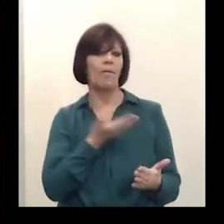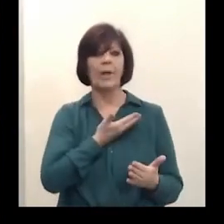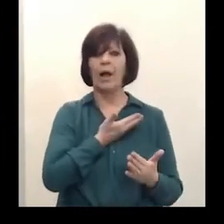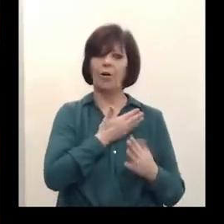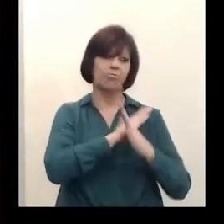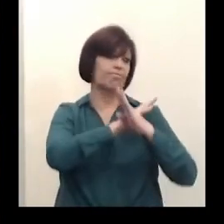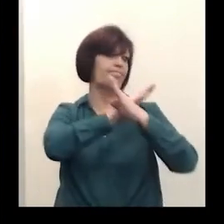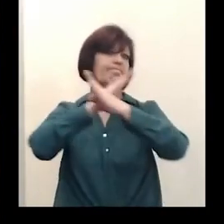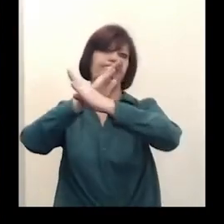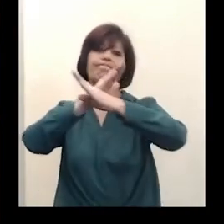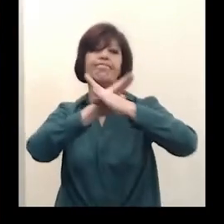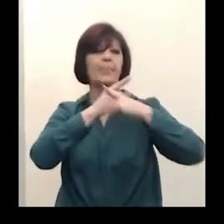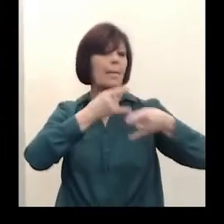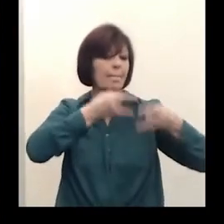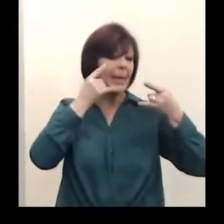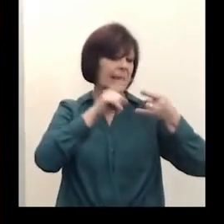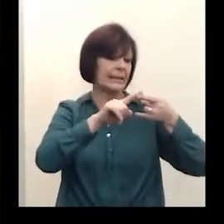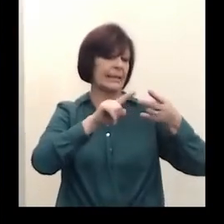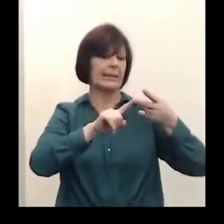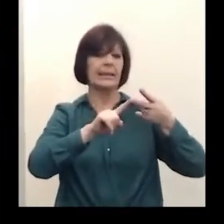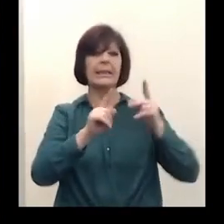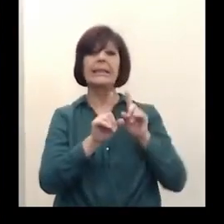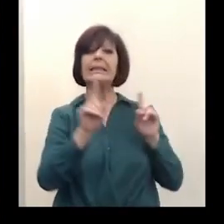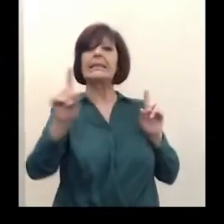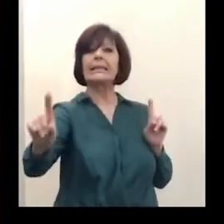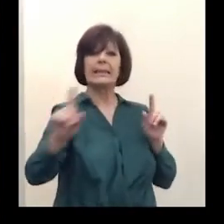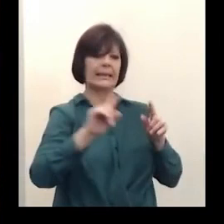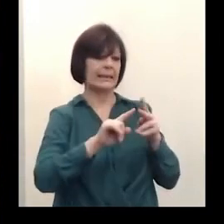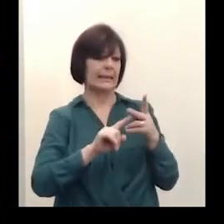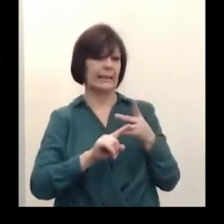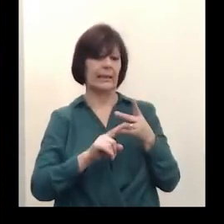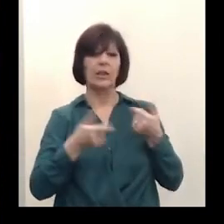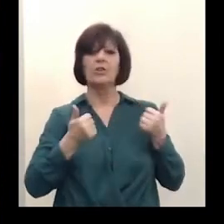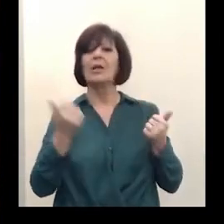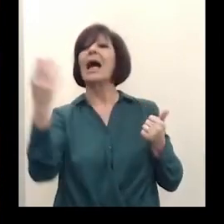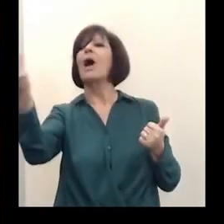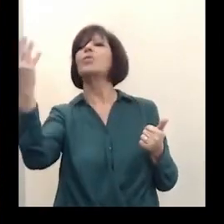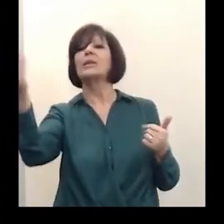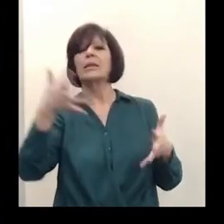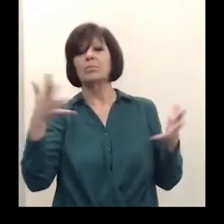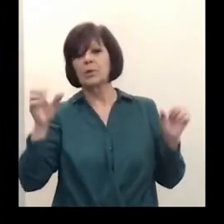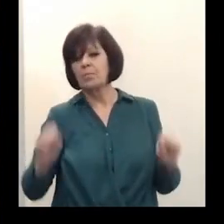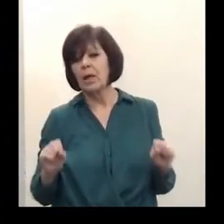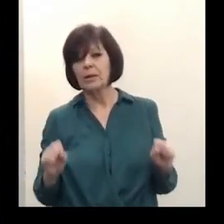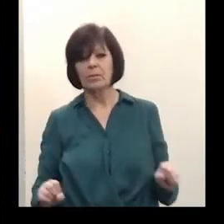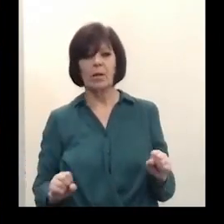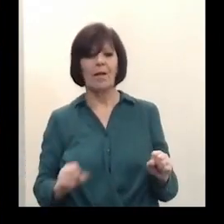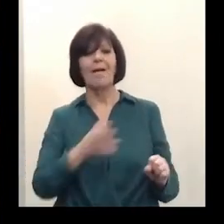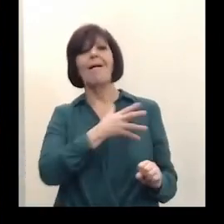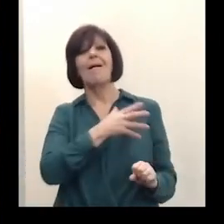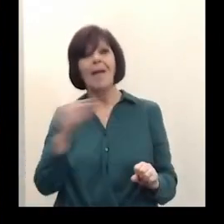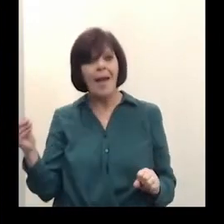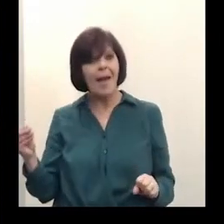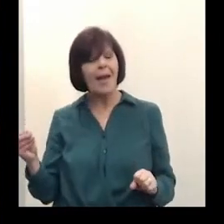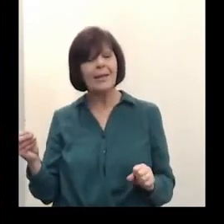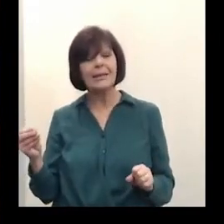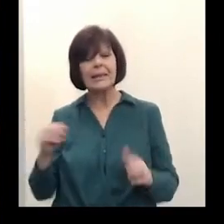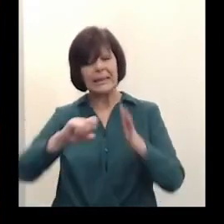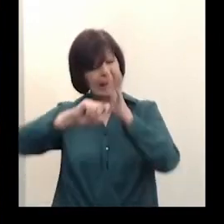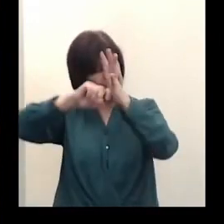like masking, distancing, trying to be outdoors as much as possible and our key